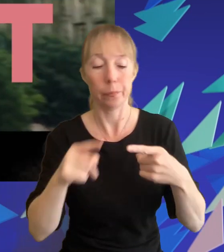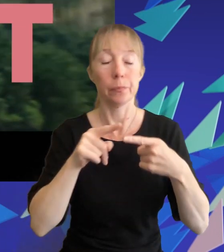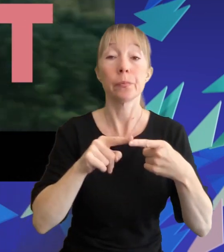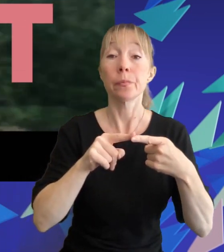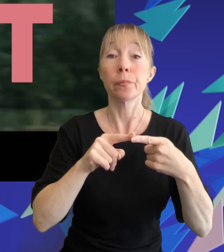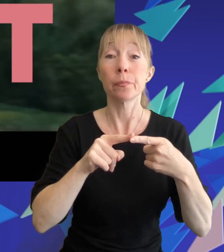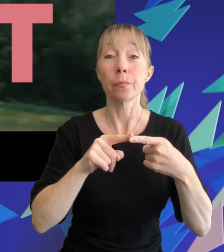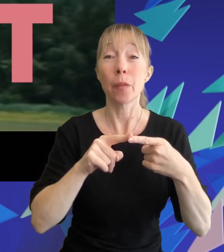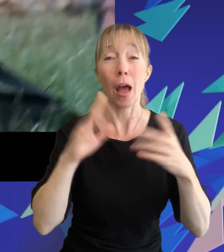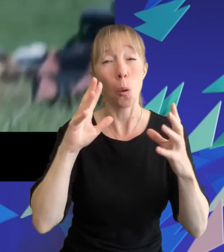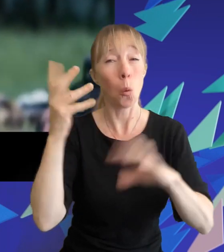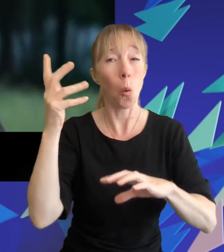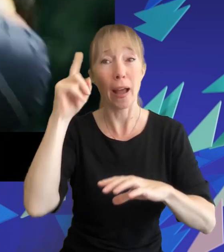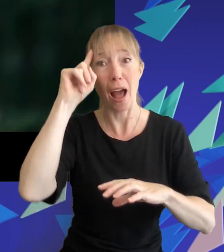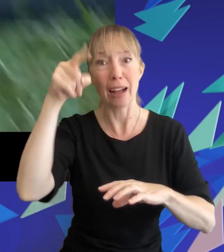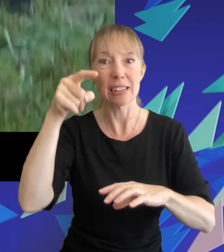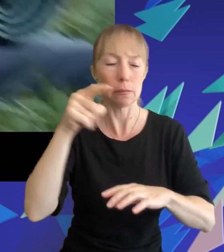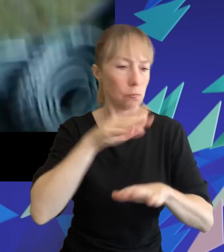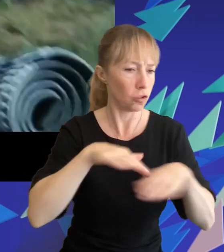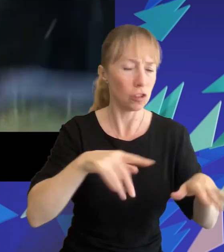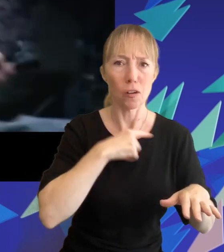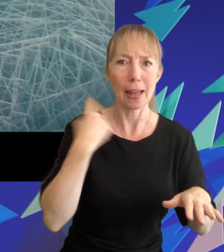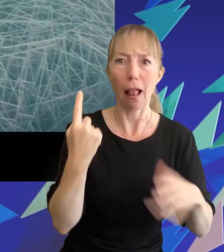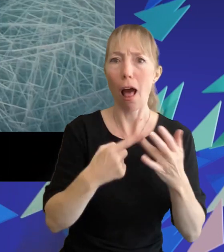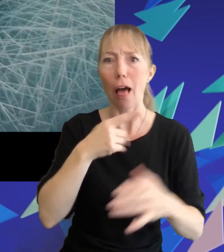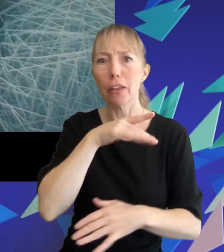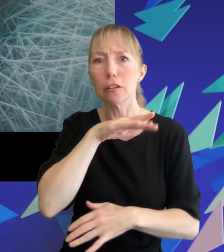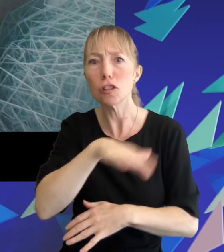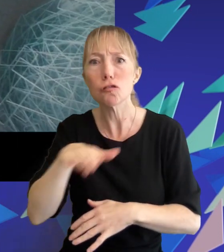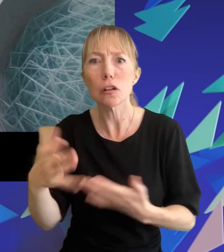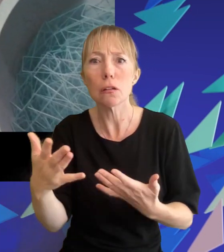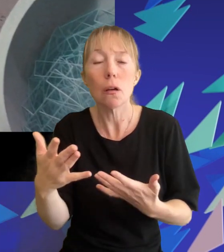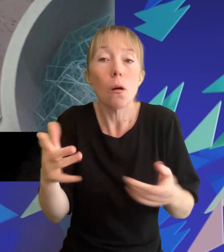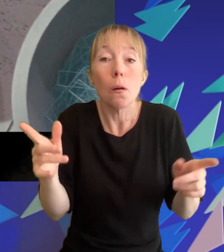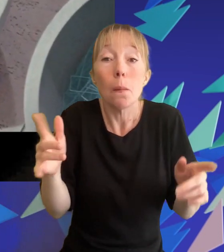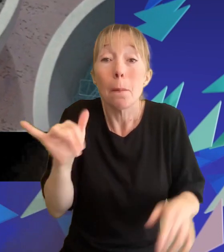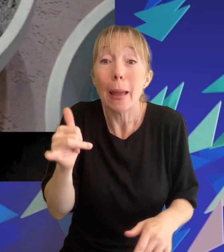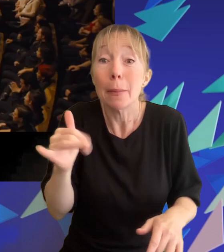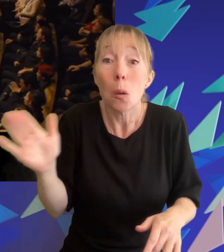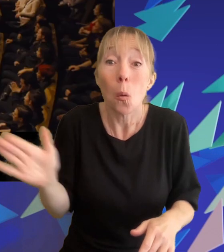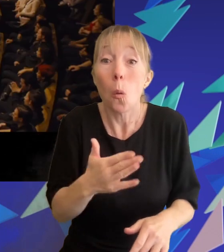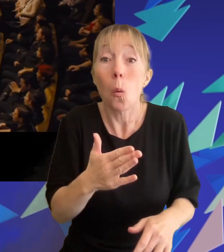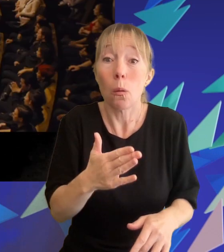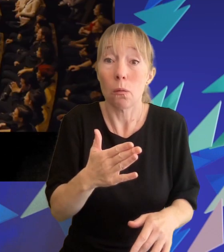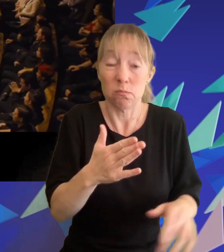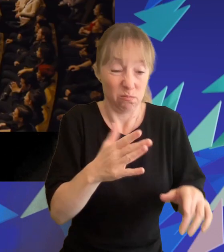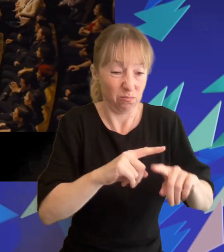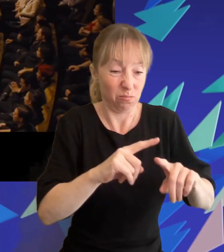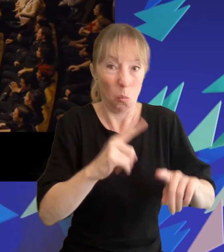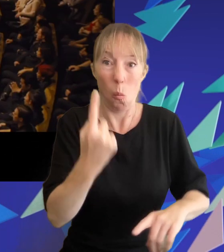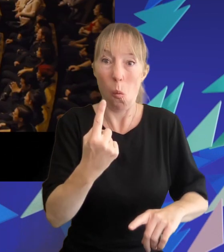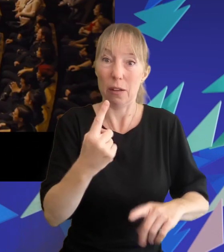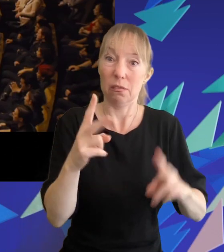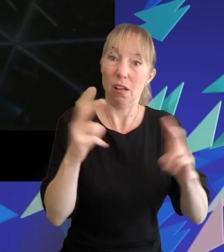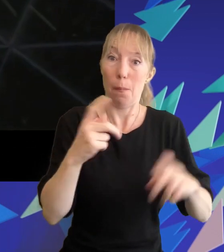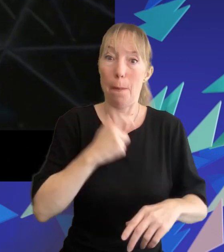a quirky concept kids killing kids or what if everyone had only one personality